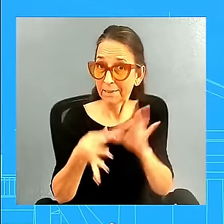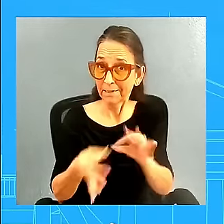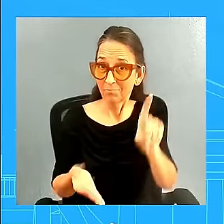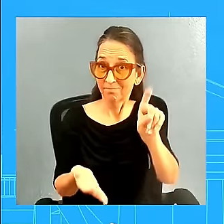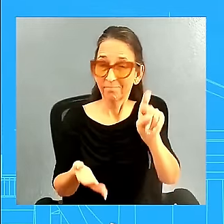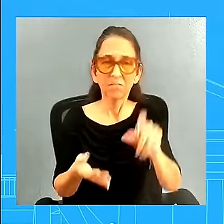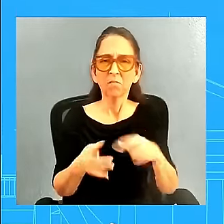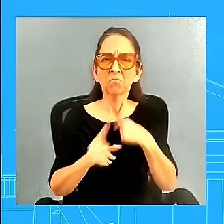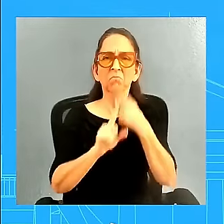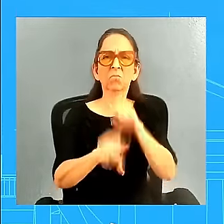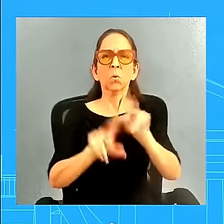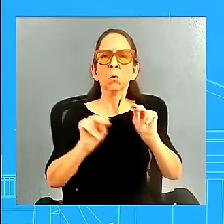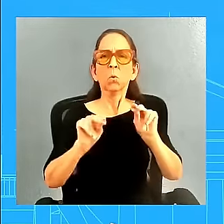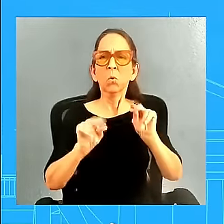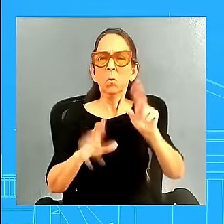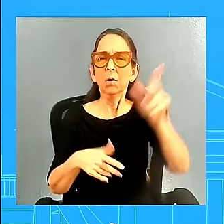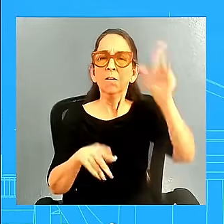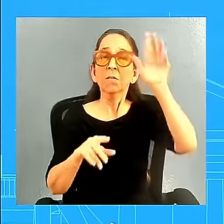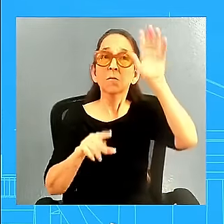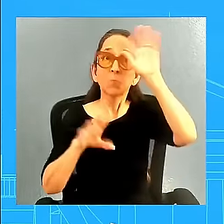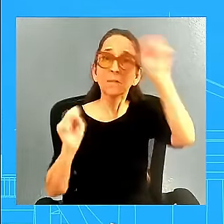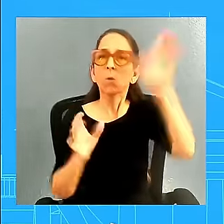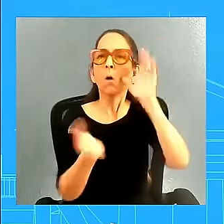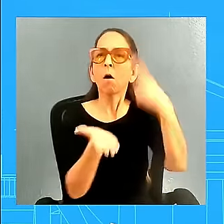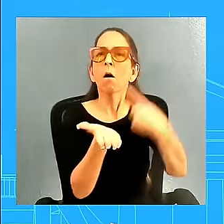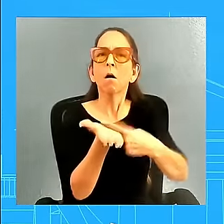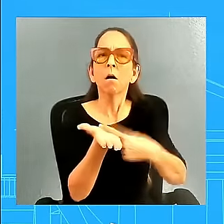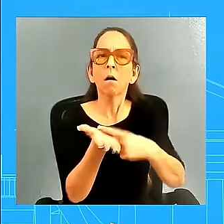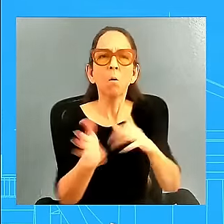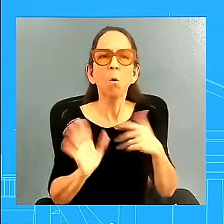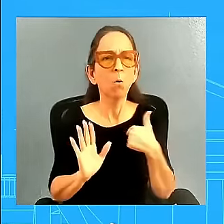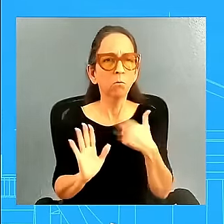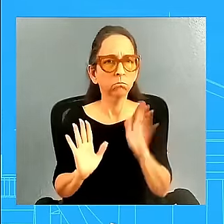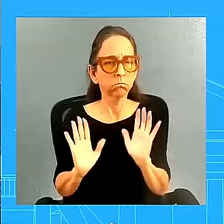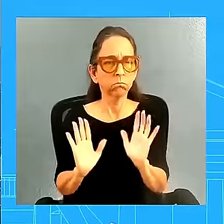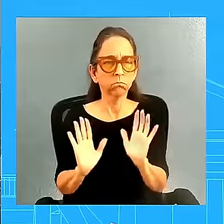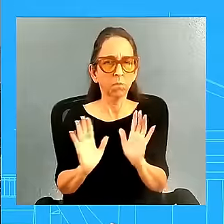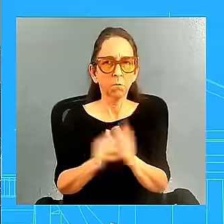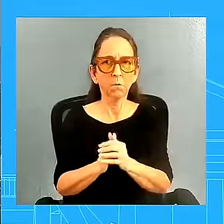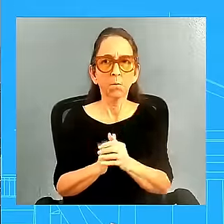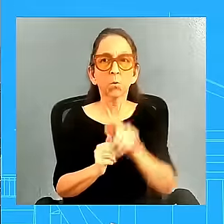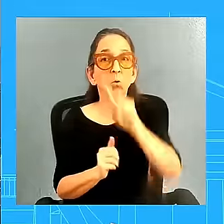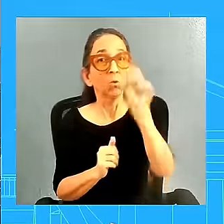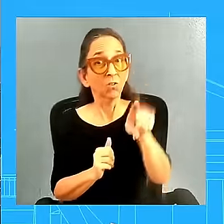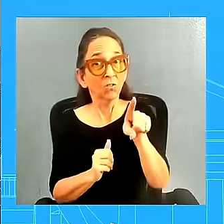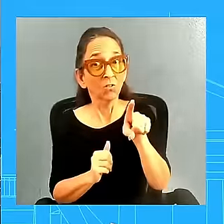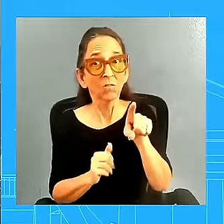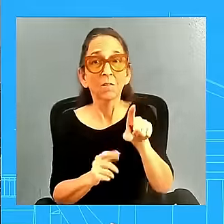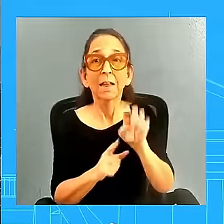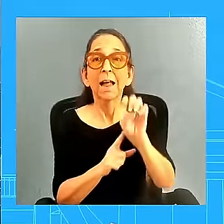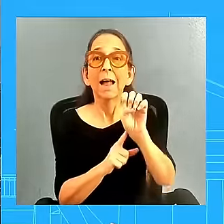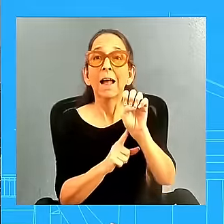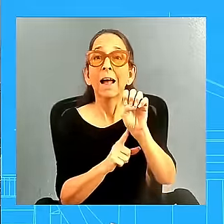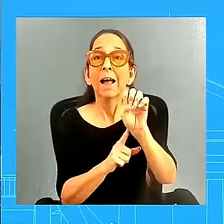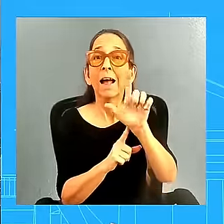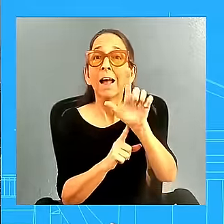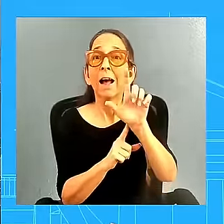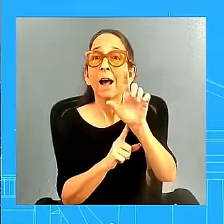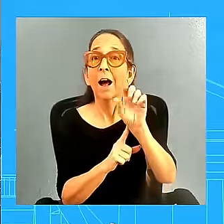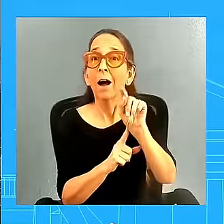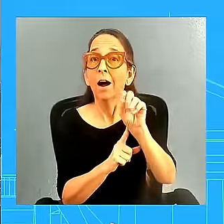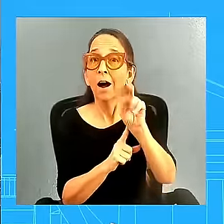no, I will say no. Go ahead. Thanks, Green. Elon Musk has been, you know, campaigning with former president Donald Trump.